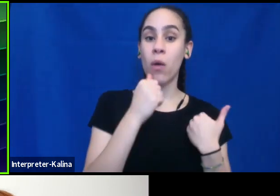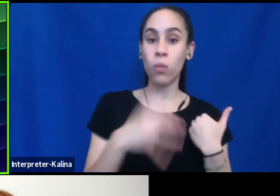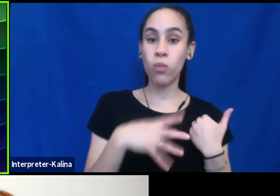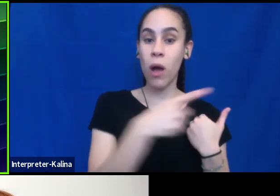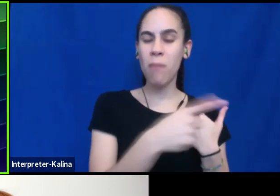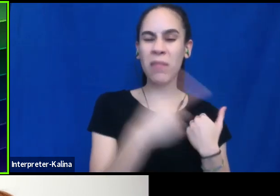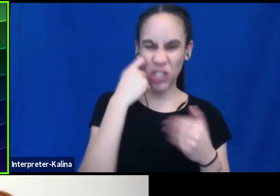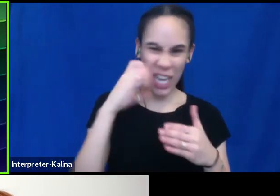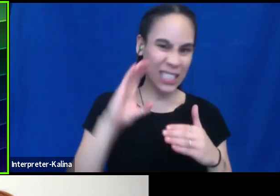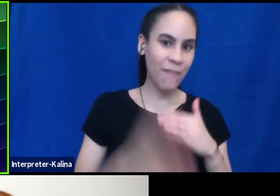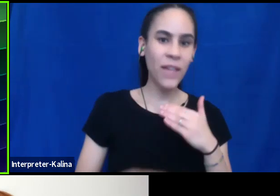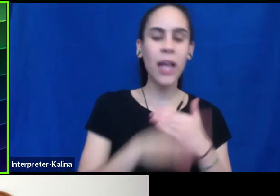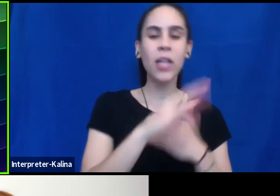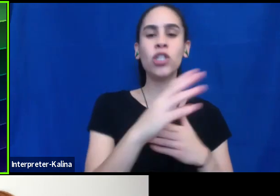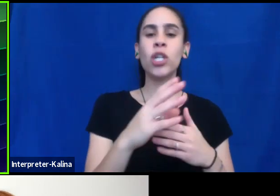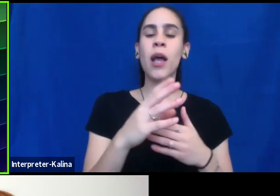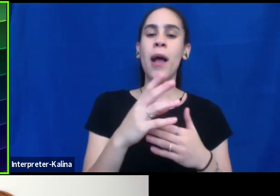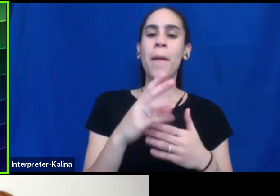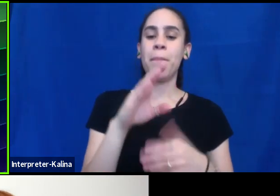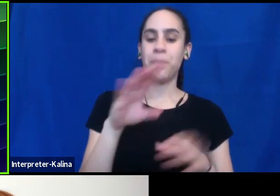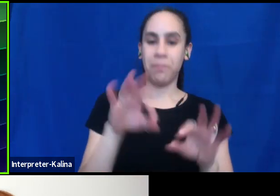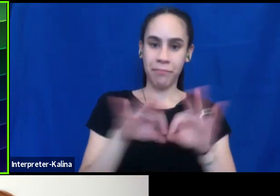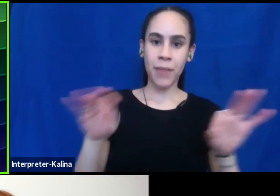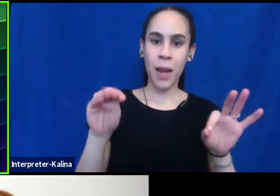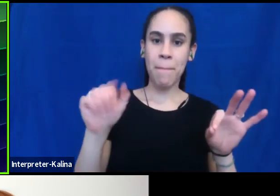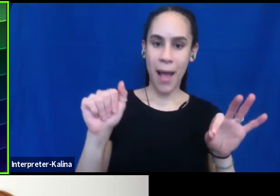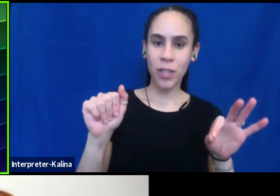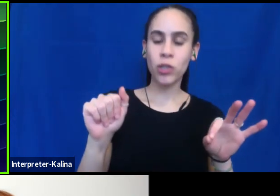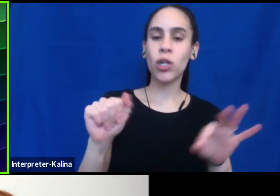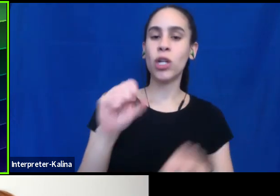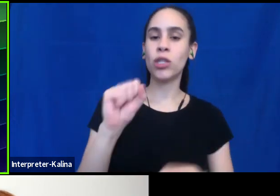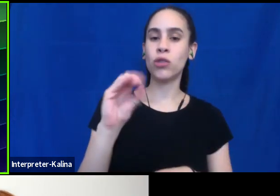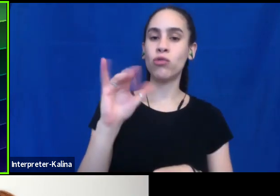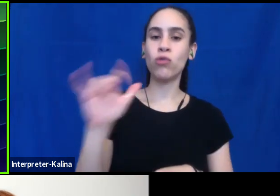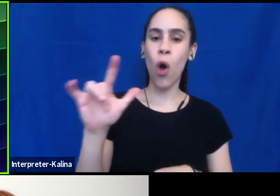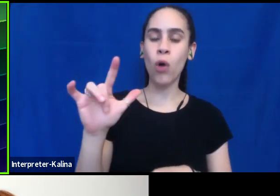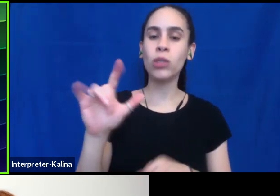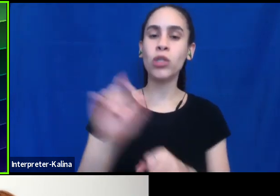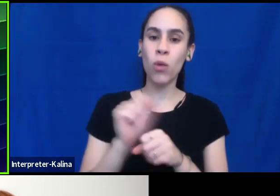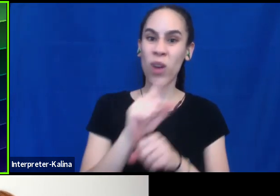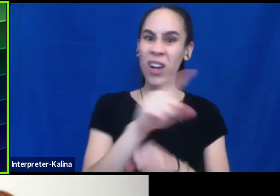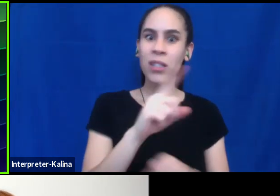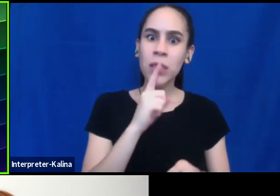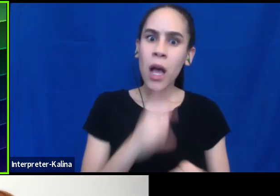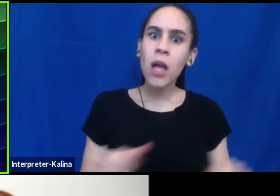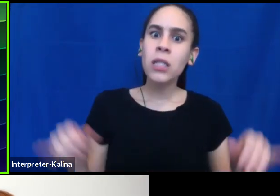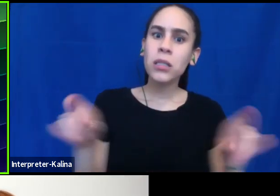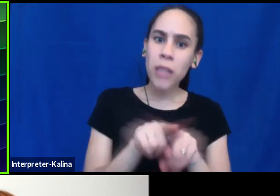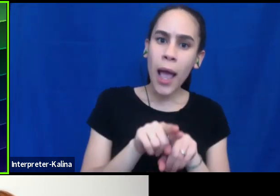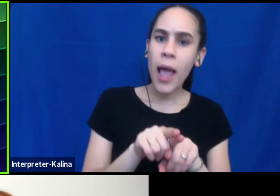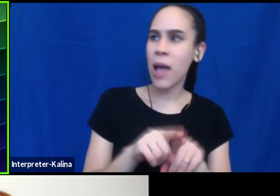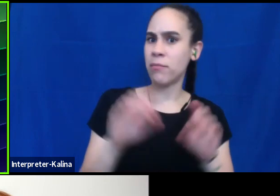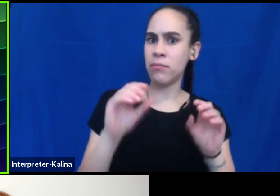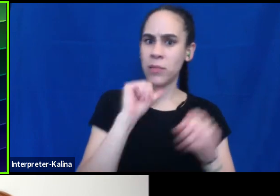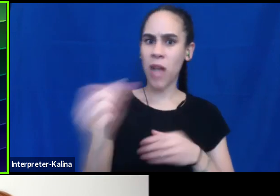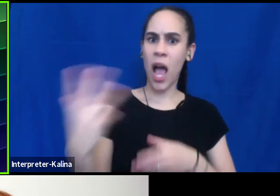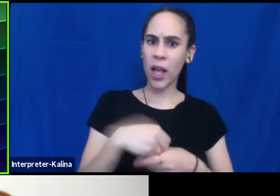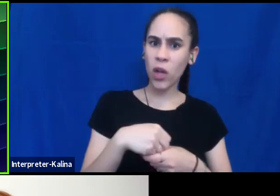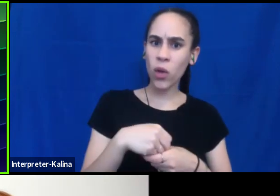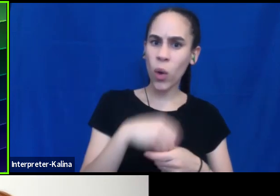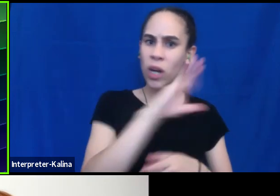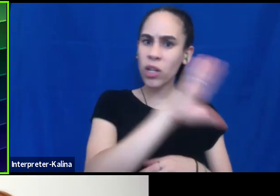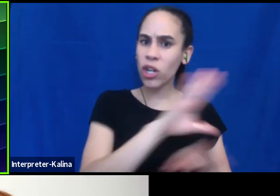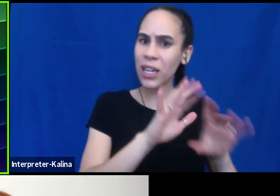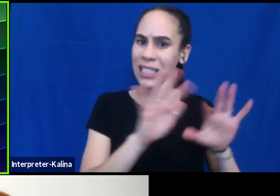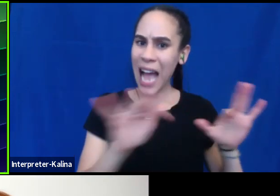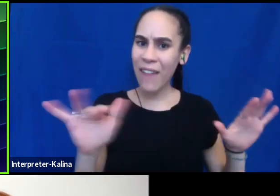master's degree in social work. And she said the same thing, like they, it was not included in their diversity class. So what that means